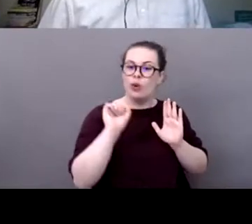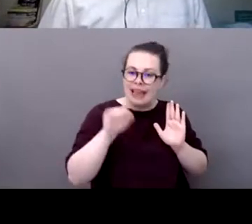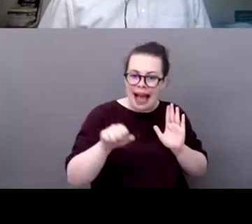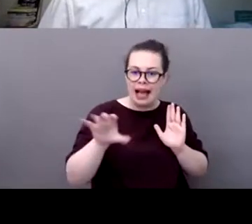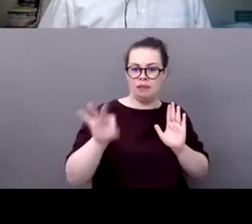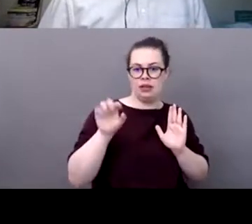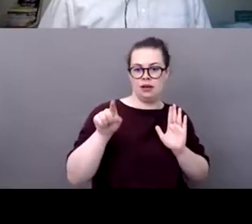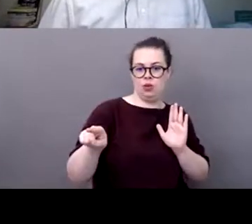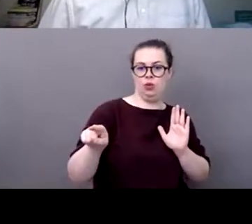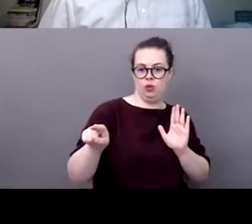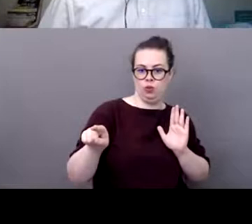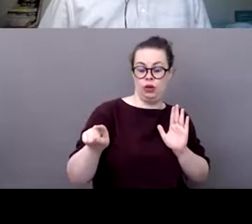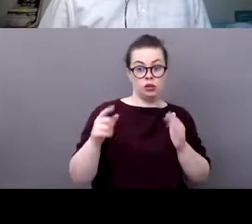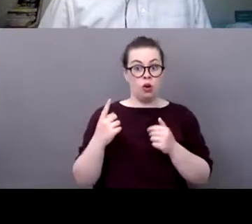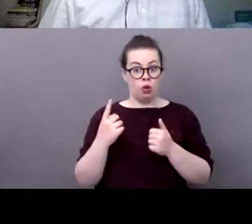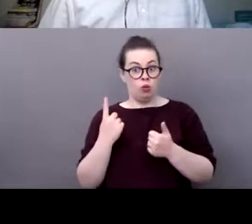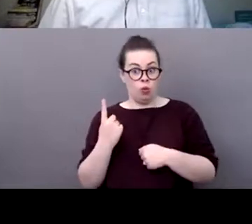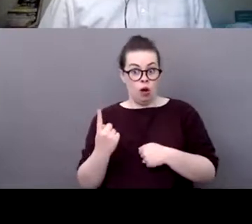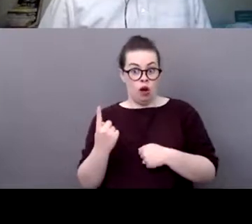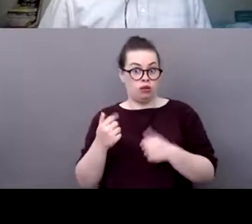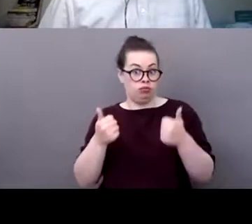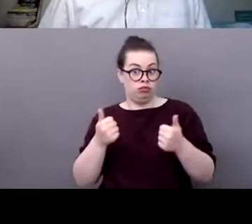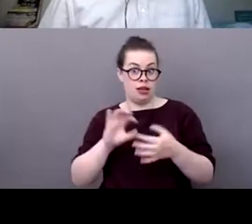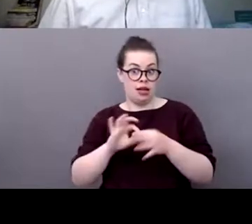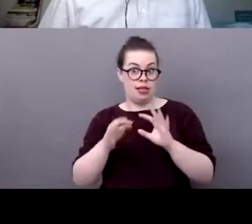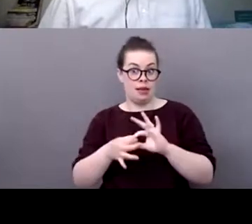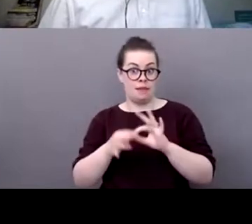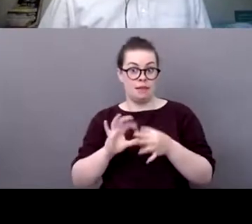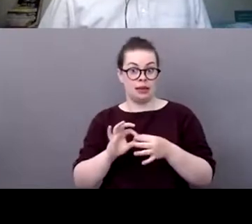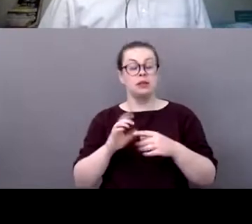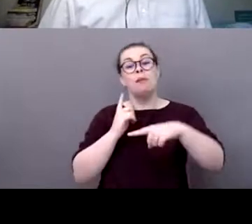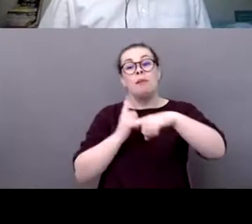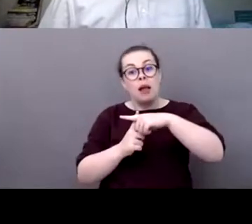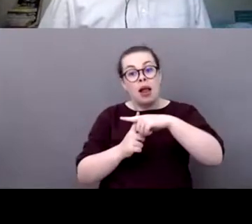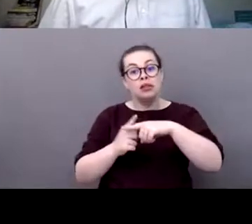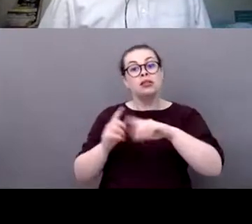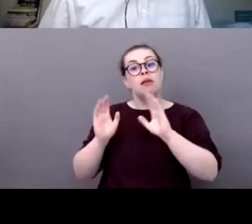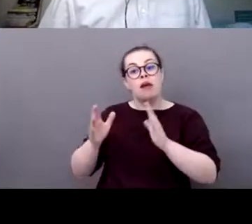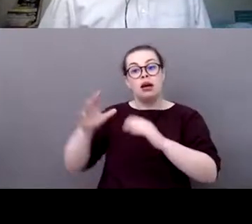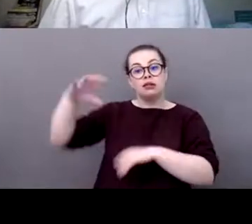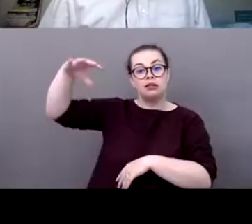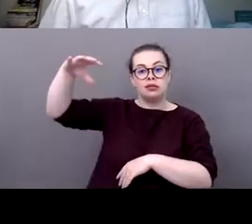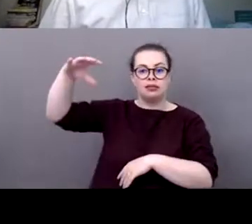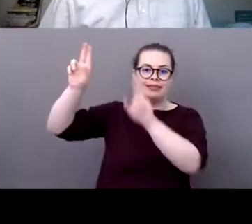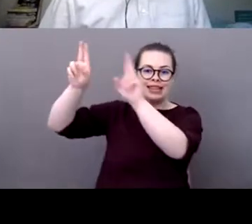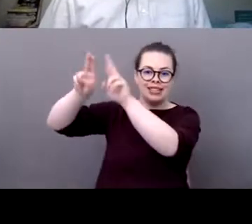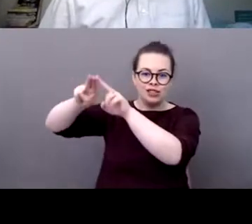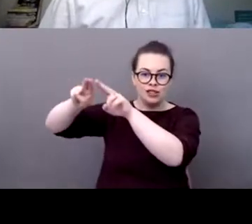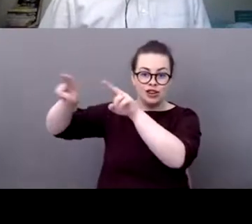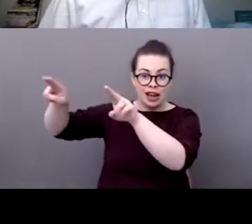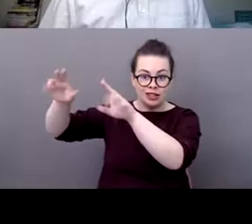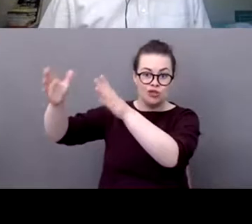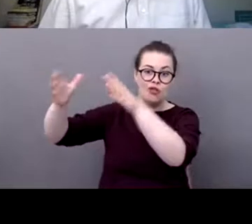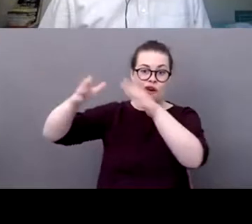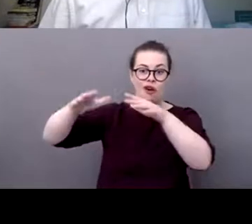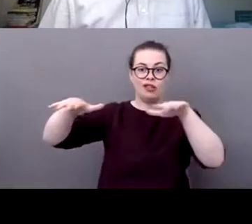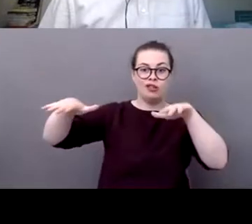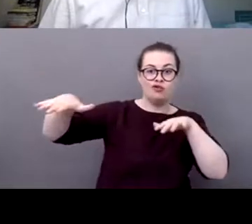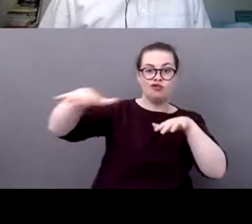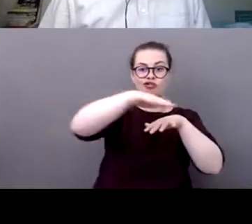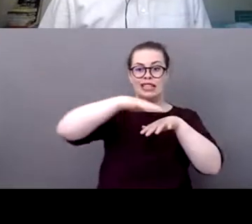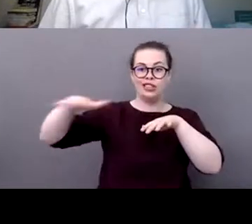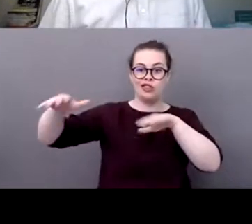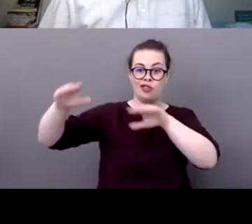to educate the level down so the regional and then the regional to the national but sports is everywhere so